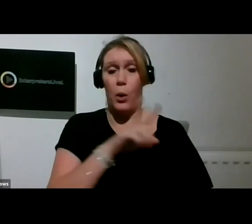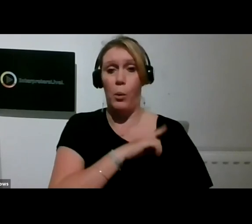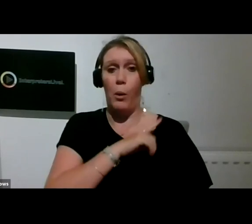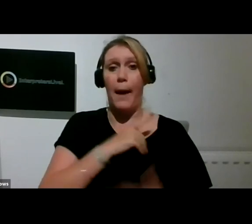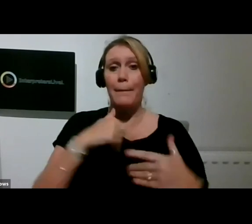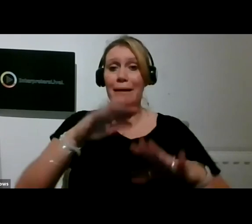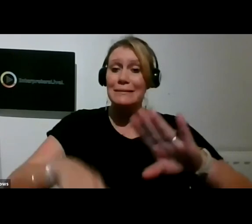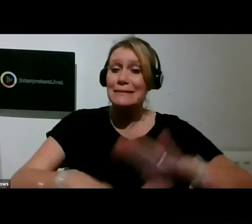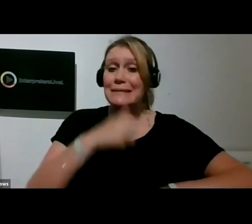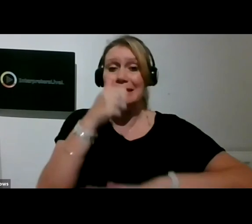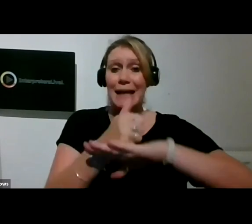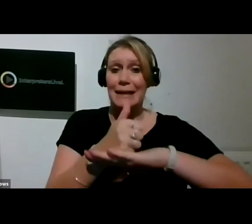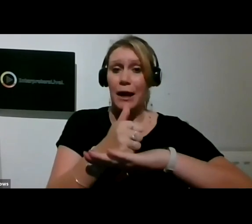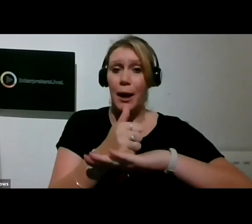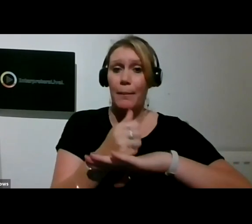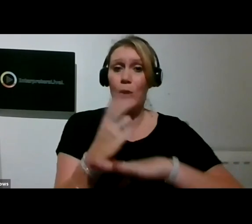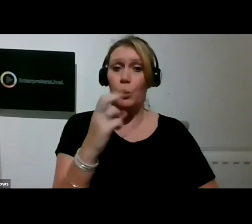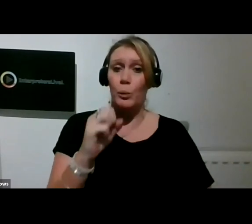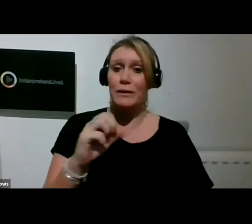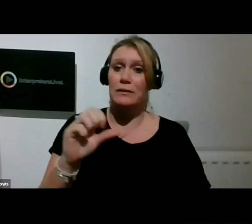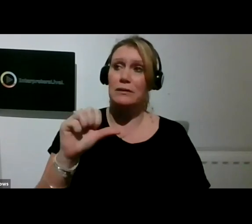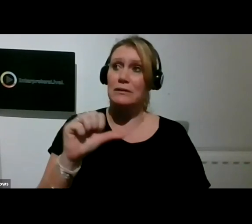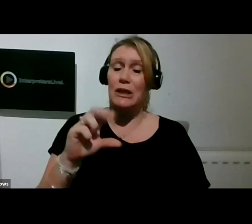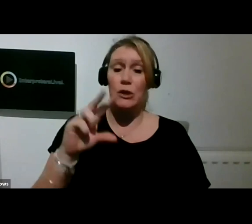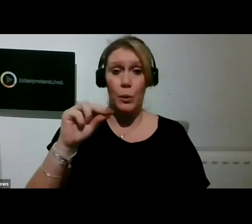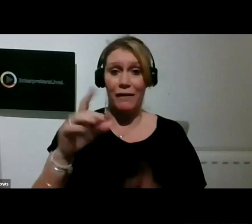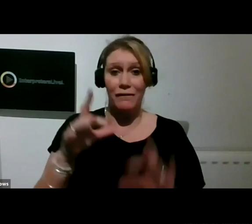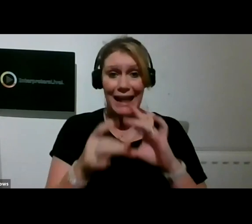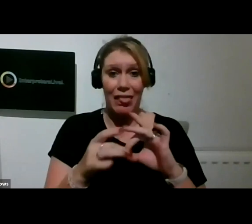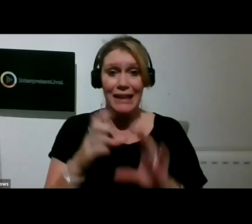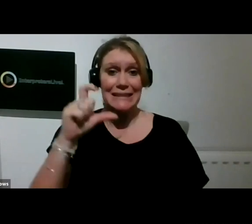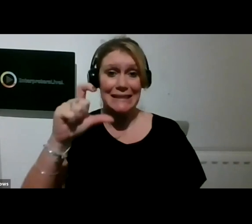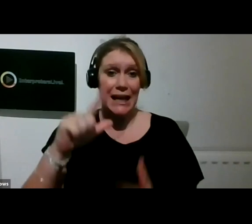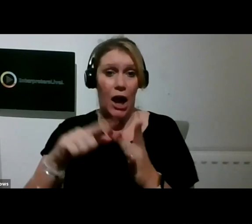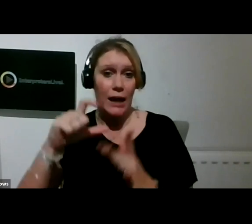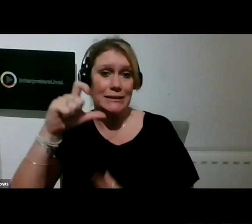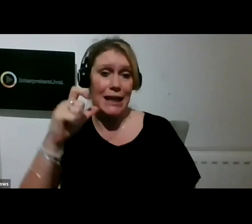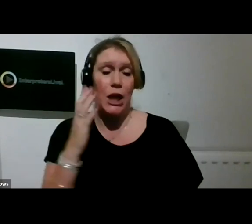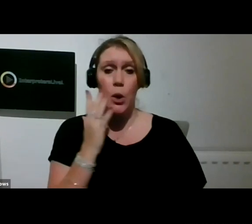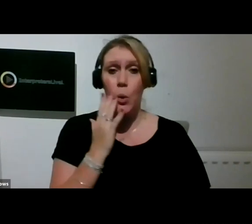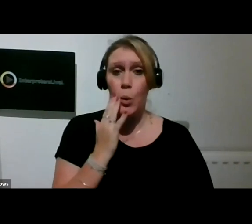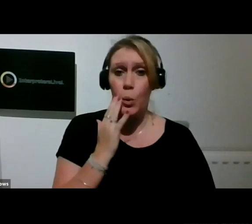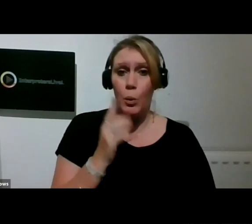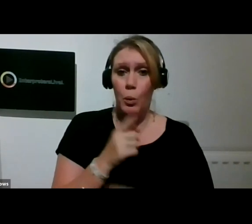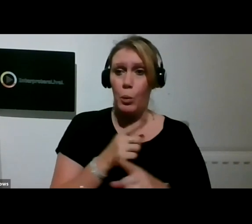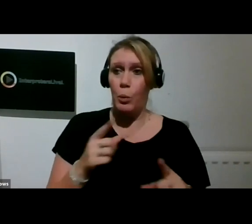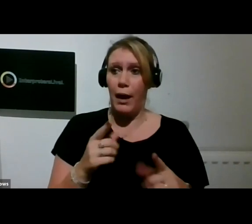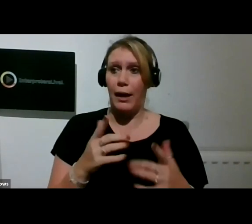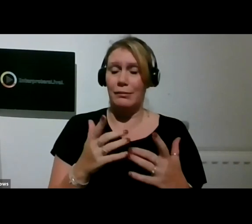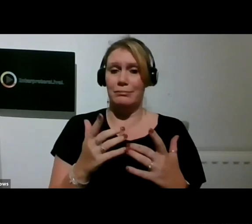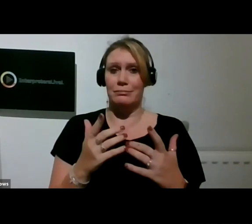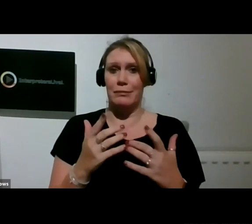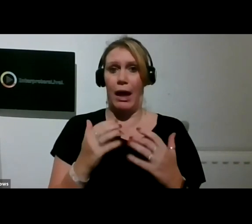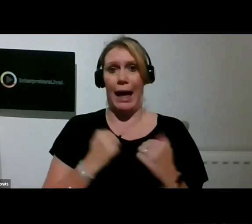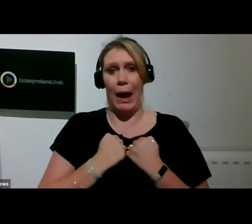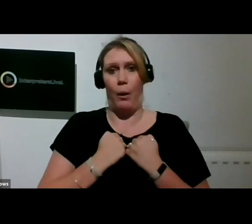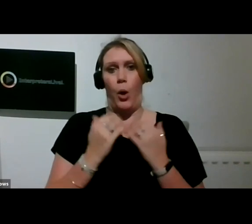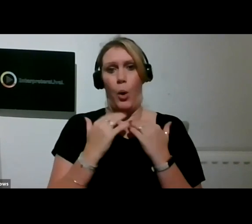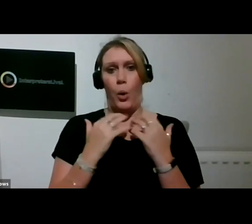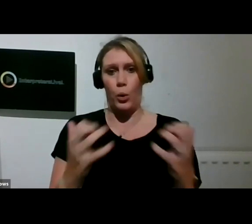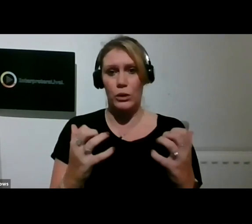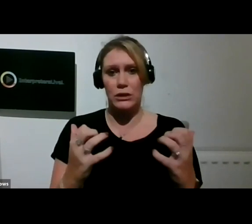2012 CIC in 2013 in response to demand from our 2012 audience members and